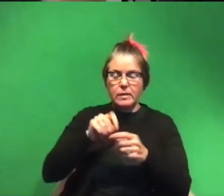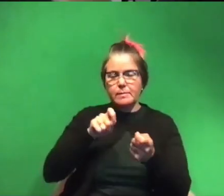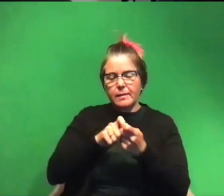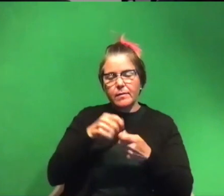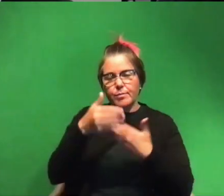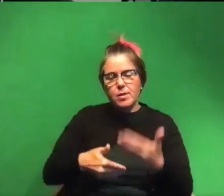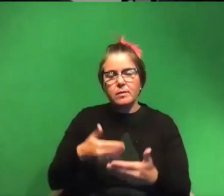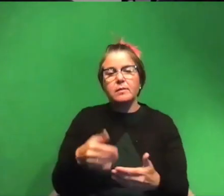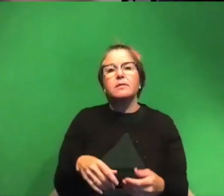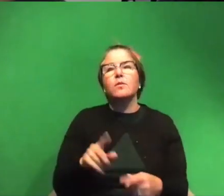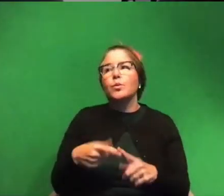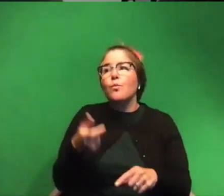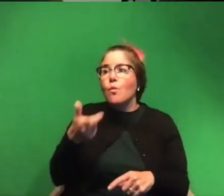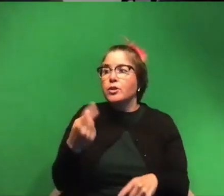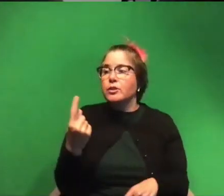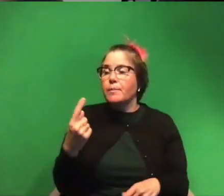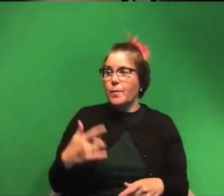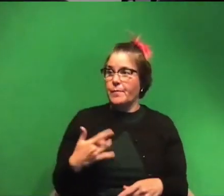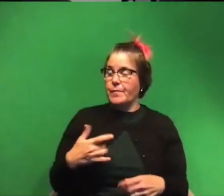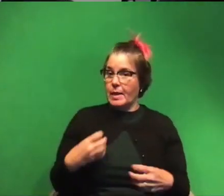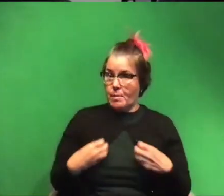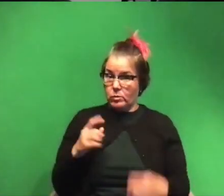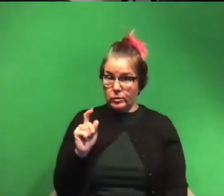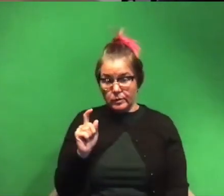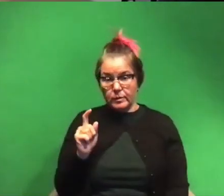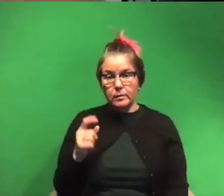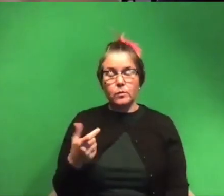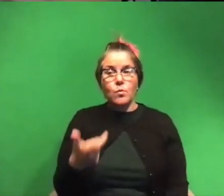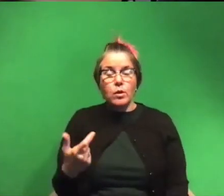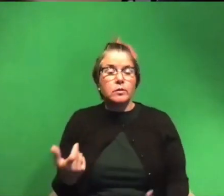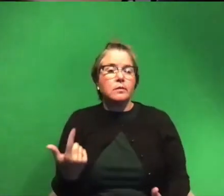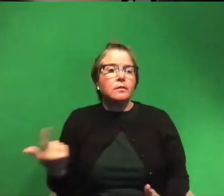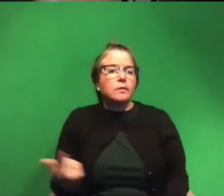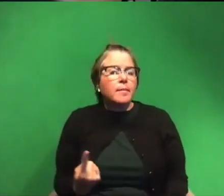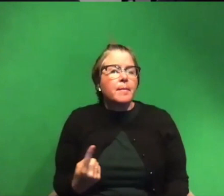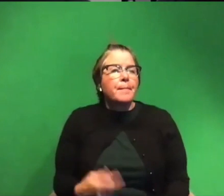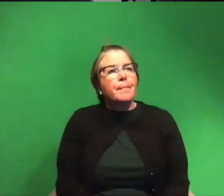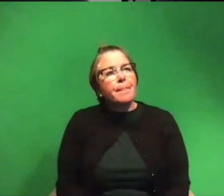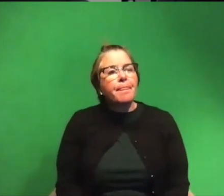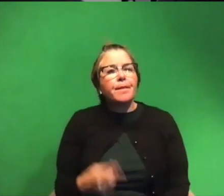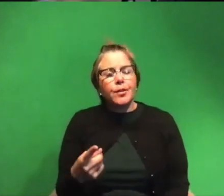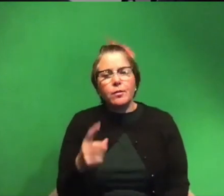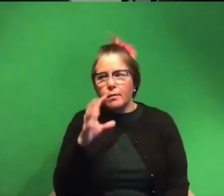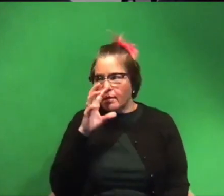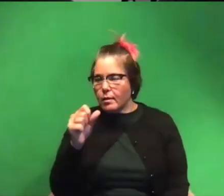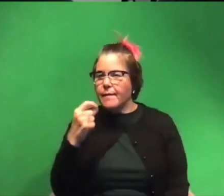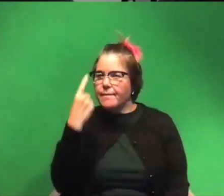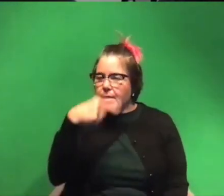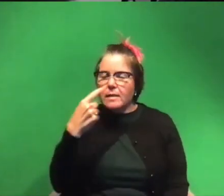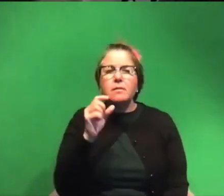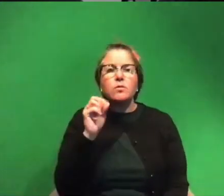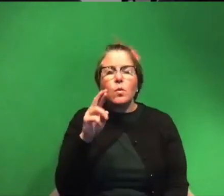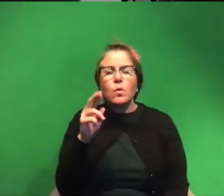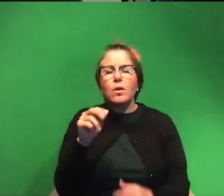so when you're watching something are you feeling an emotion when you're watching something are you you know engaged by the faces are you engaged by the